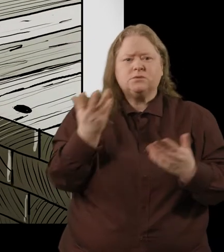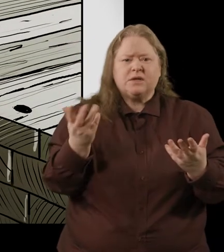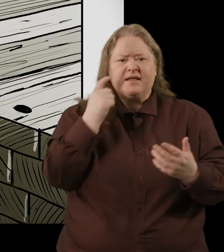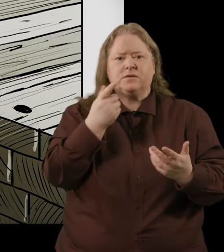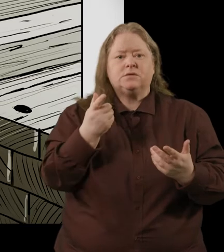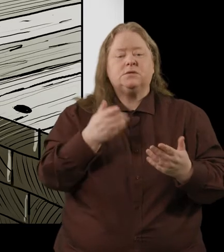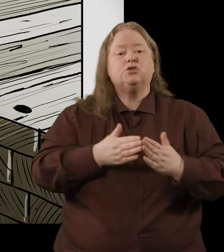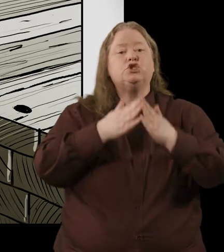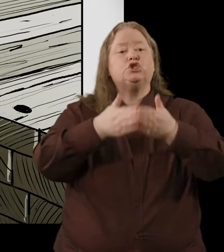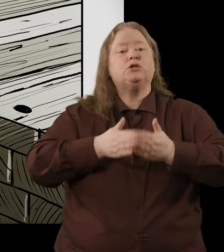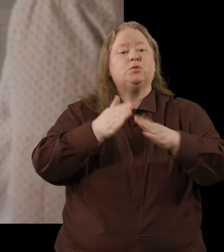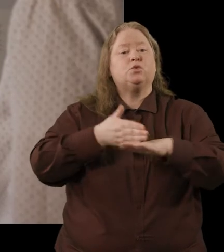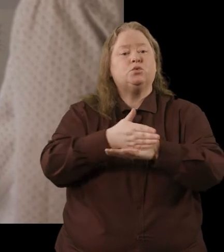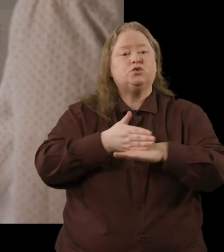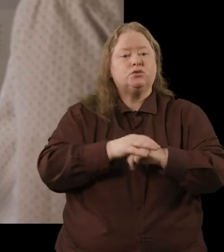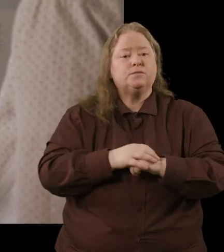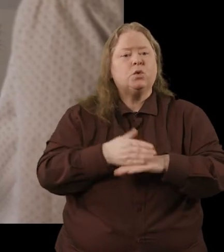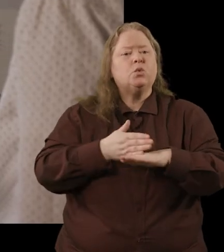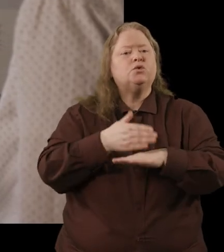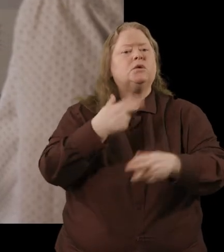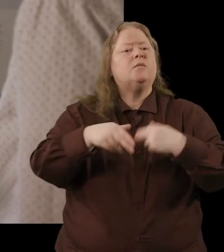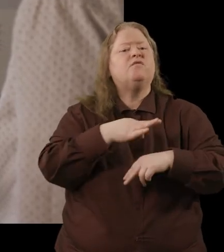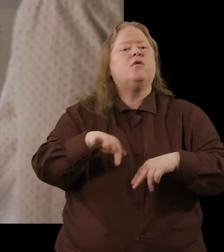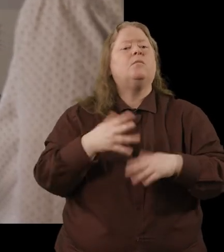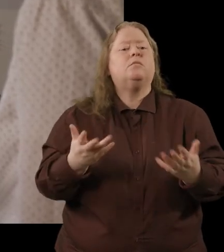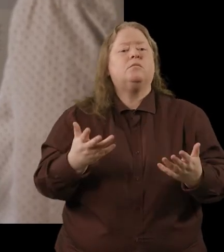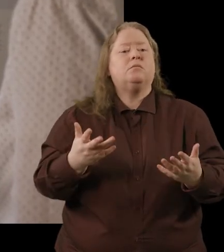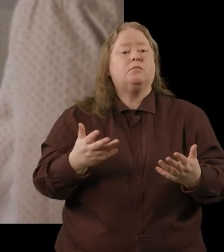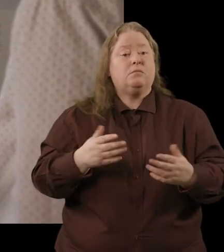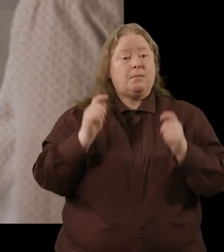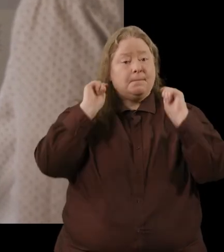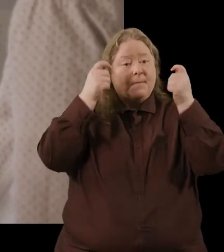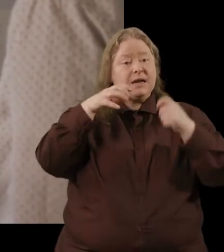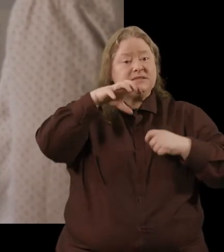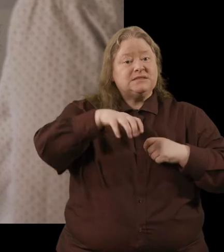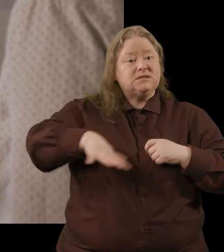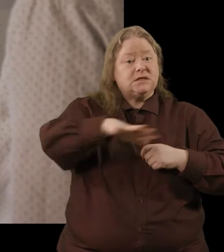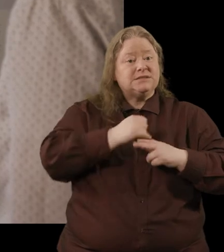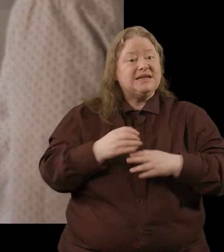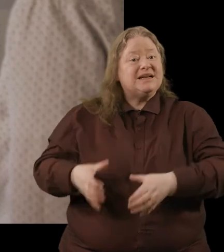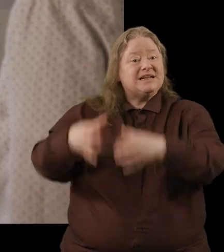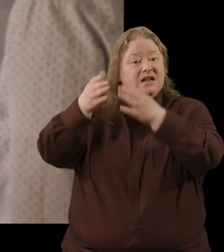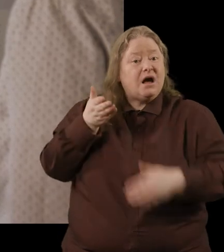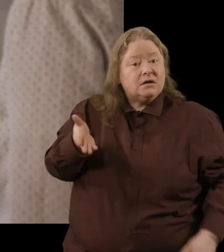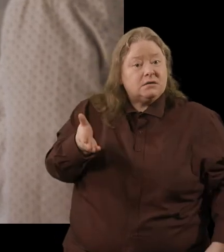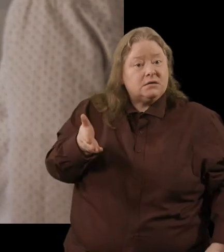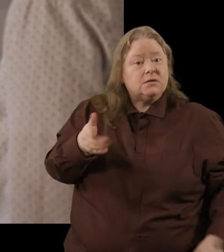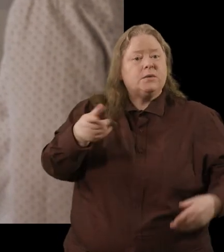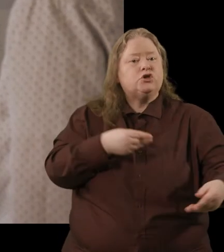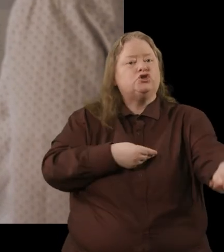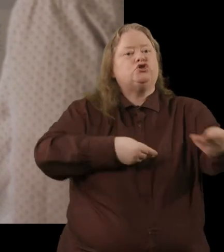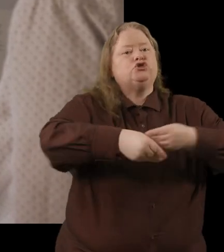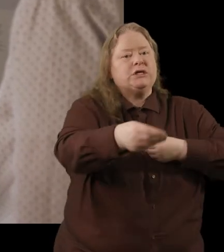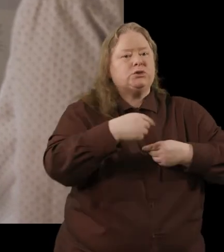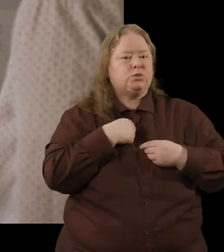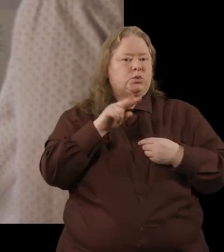timbers the timbers of a ship and the wood came from the monastic site of glendalough but would have been traded to the vikings and